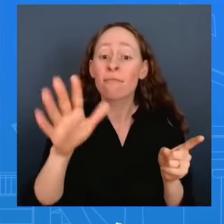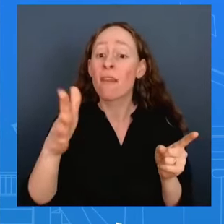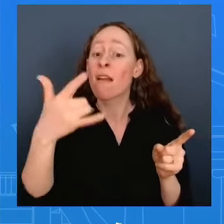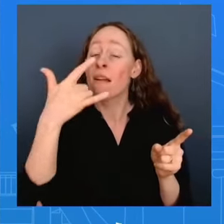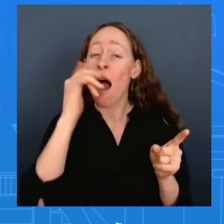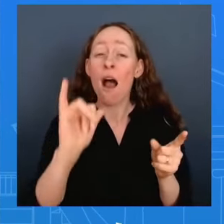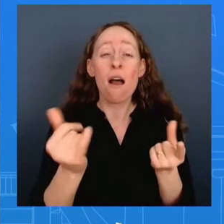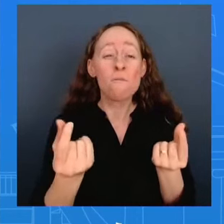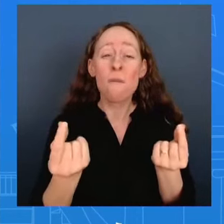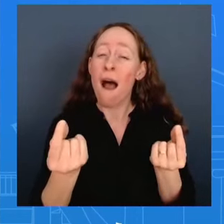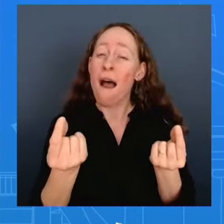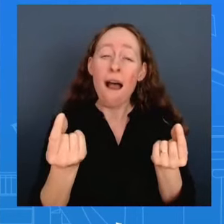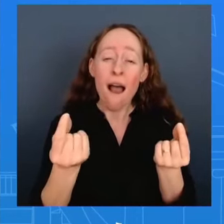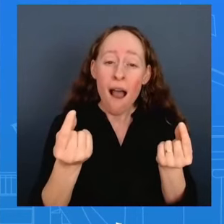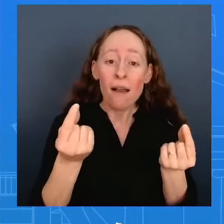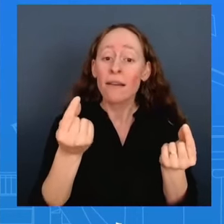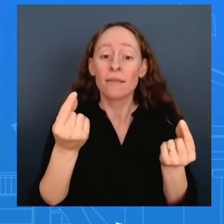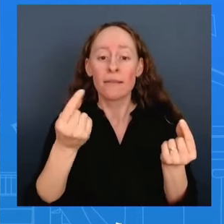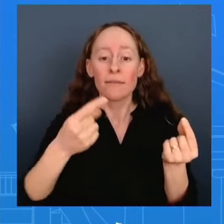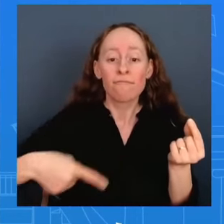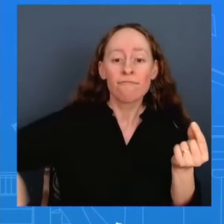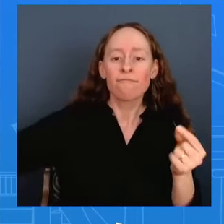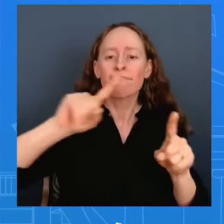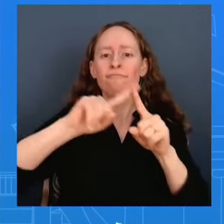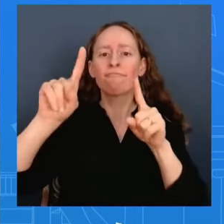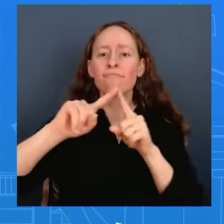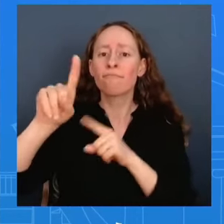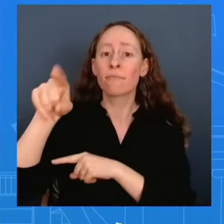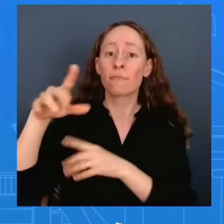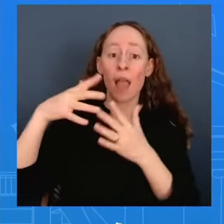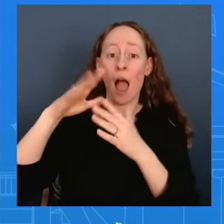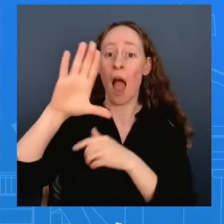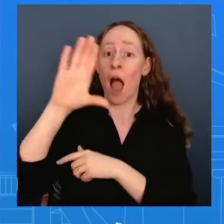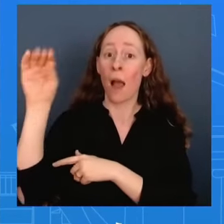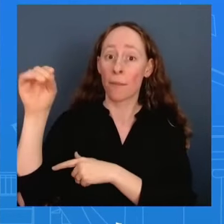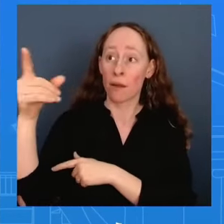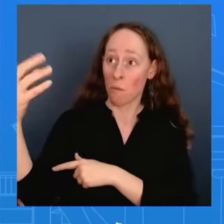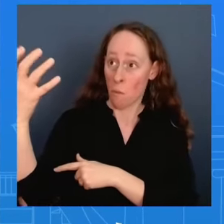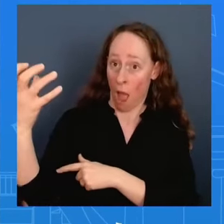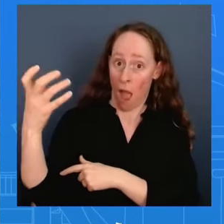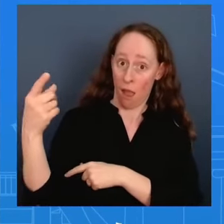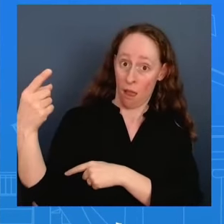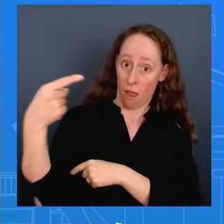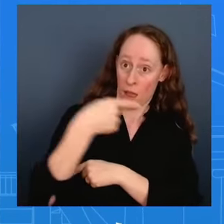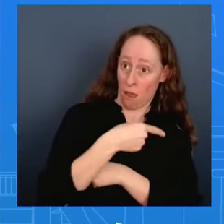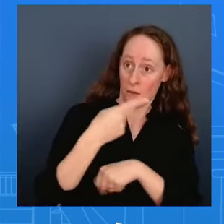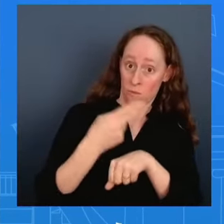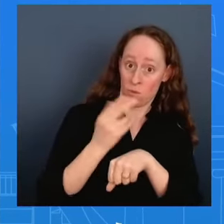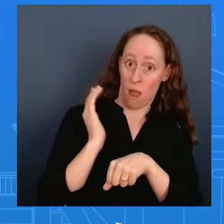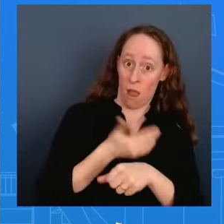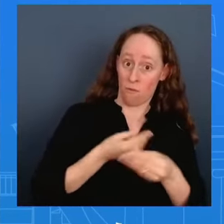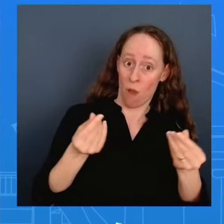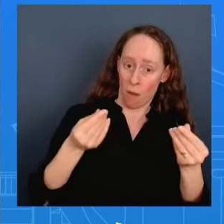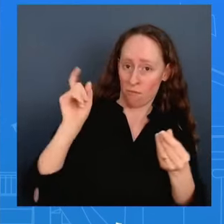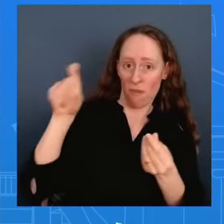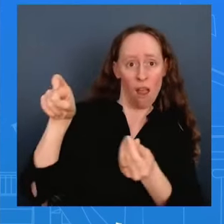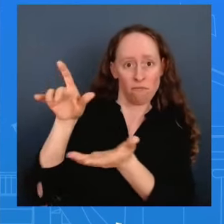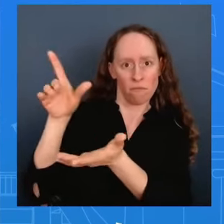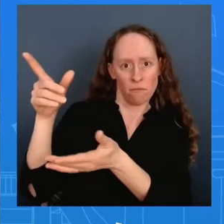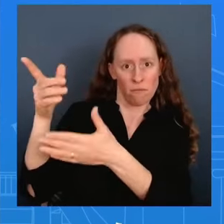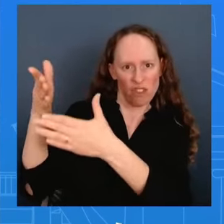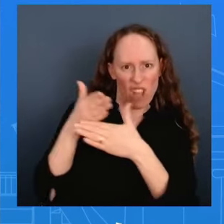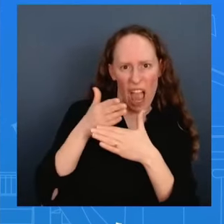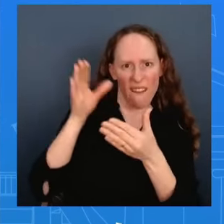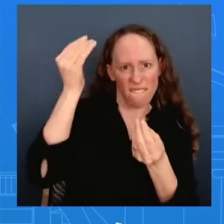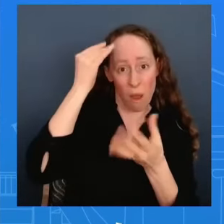technology transfer including cyber hacking and cyber theft non-market policies such as targeting industrial